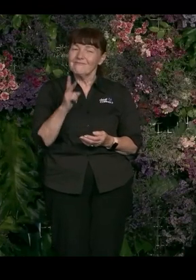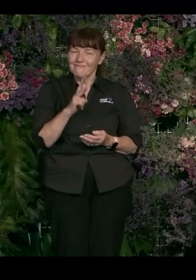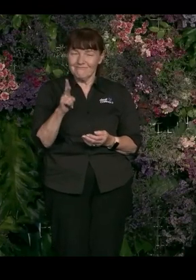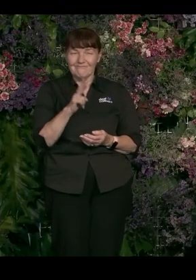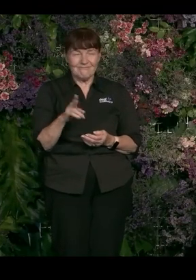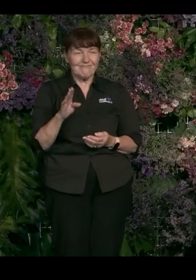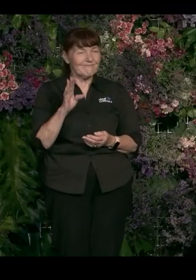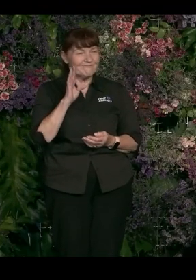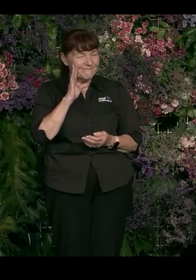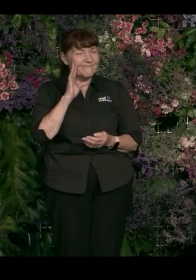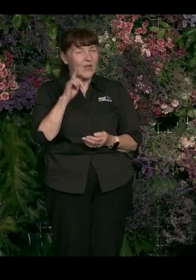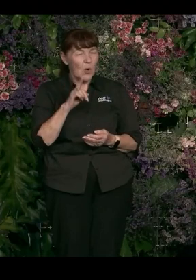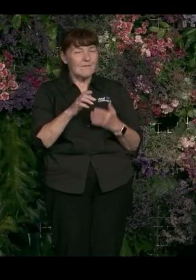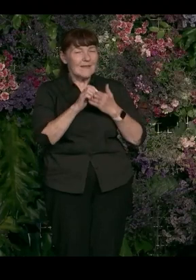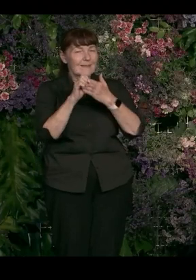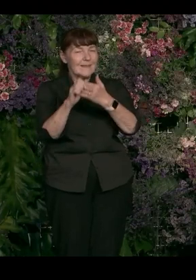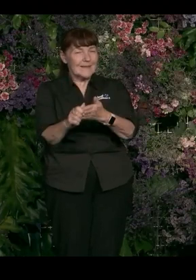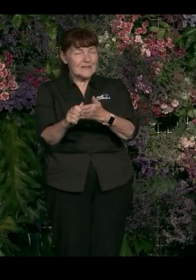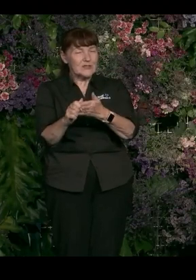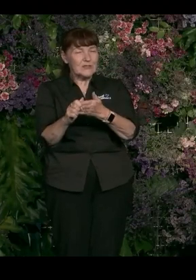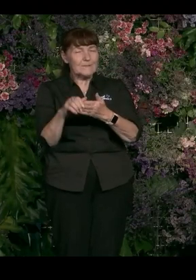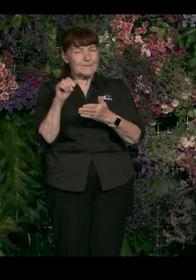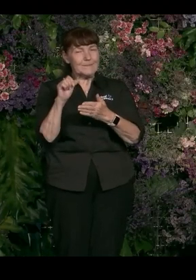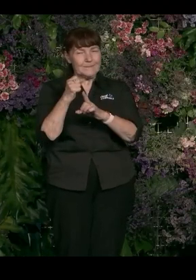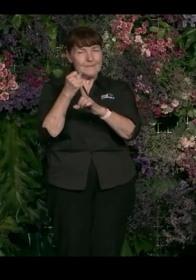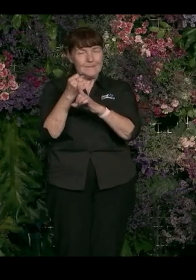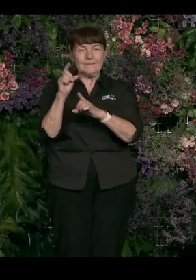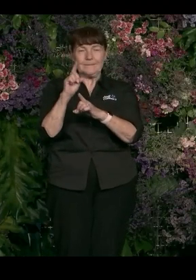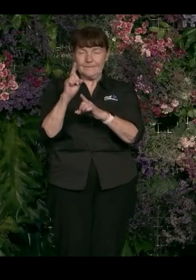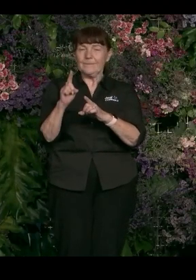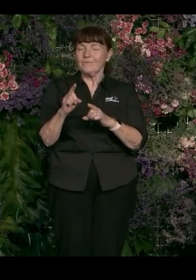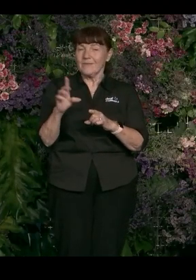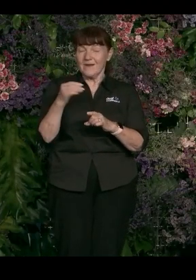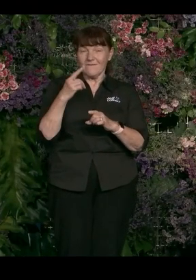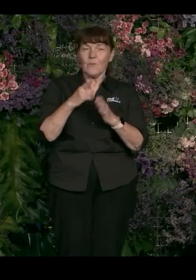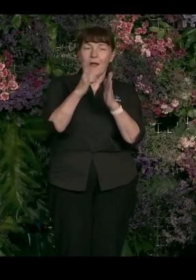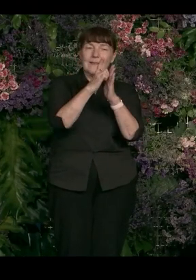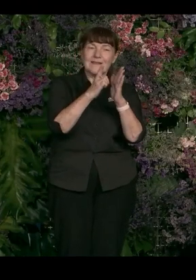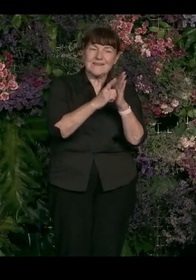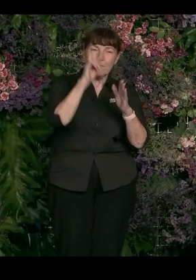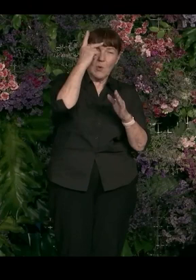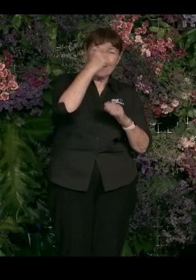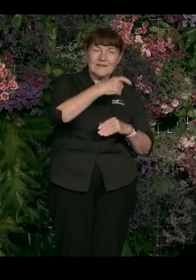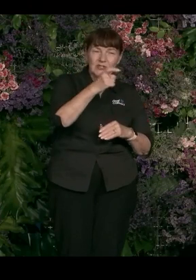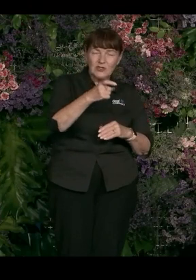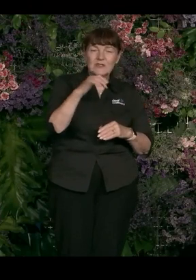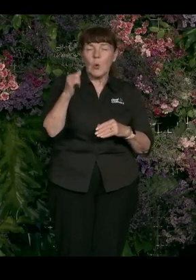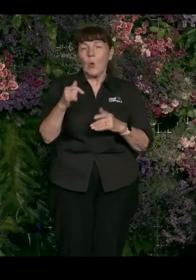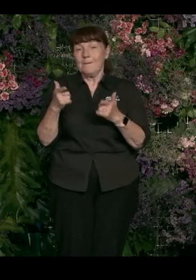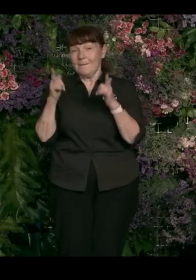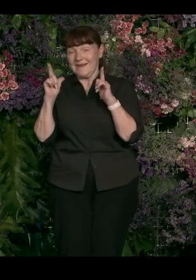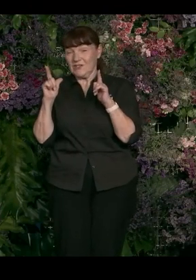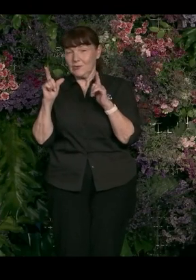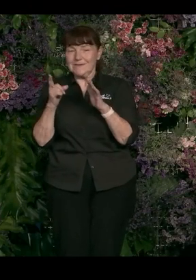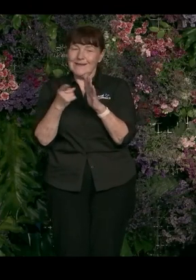already I'm hearing is around leadership and whether that's from our legislators or from our managers.